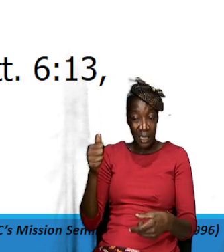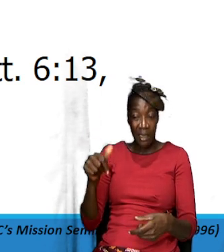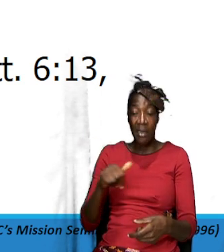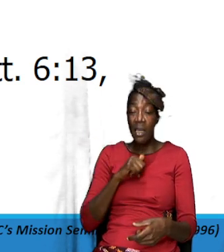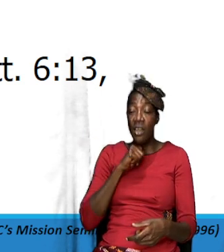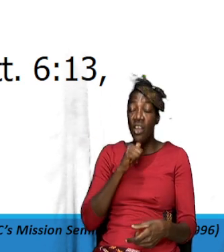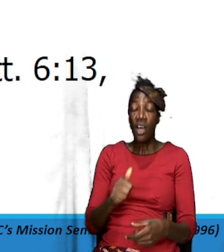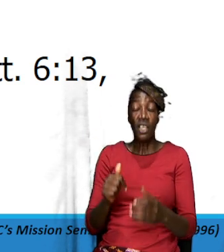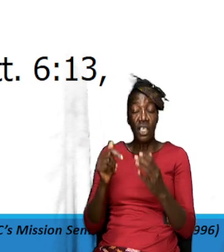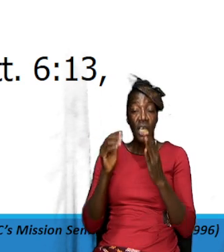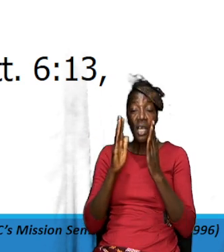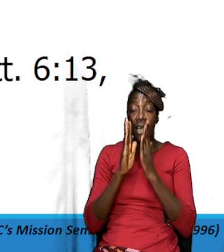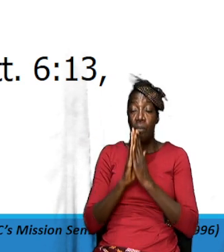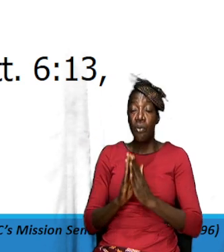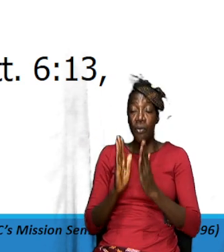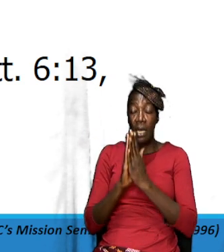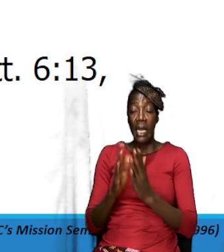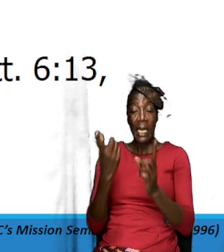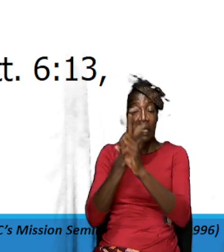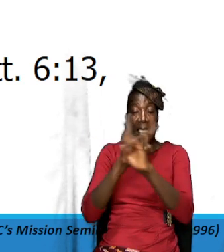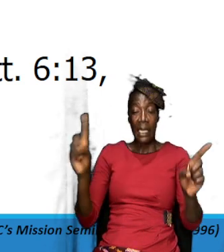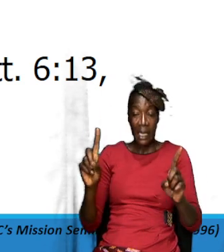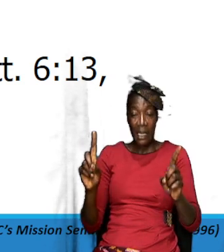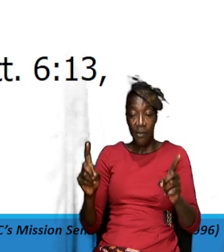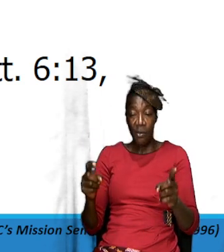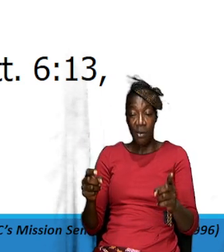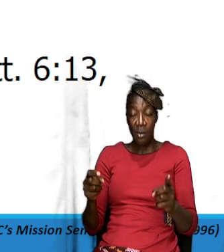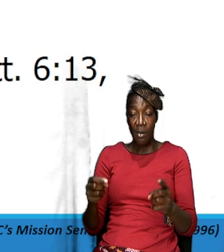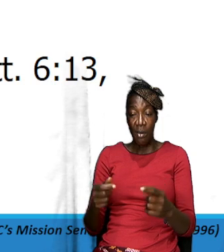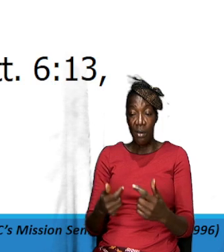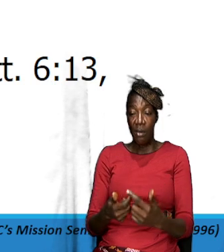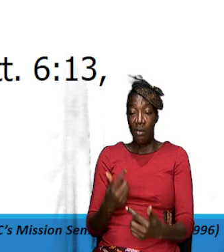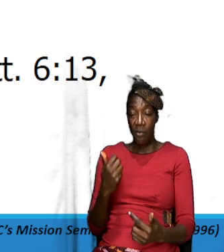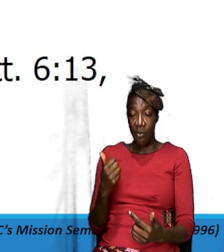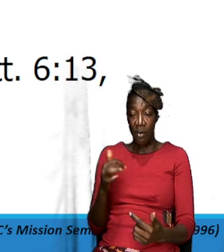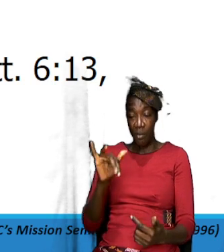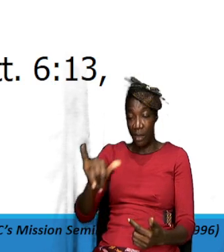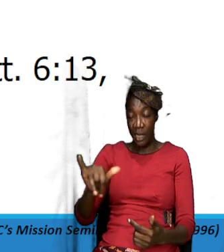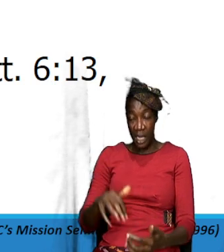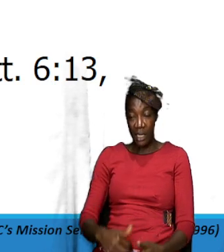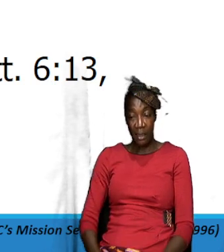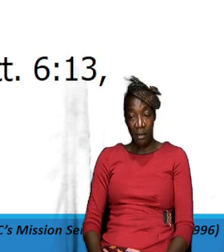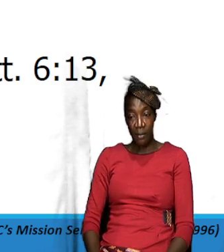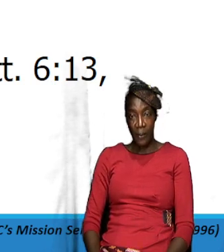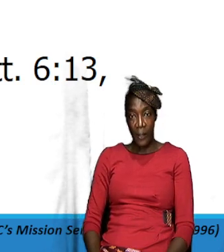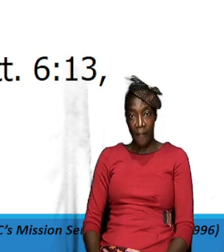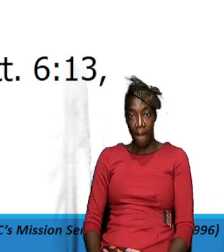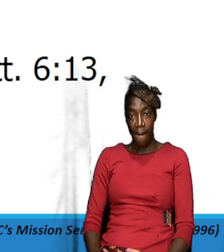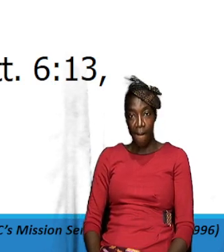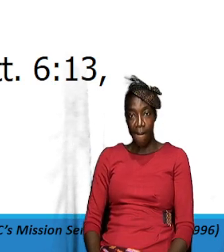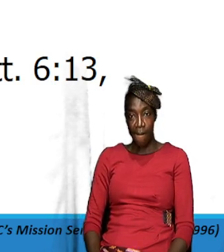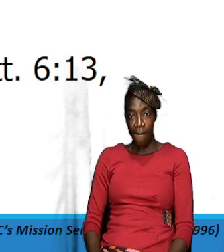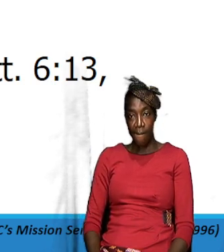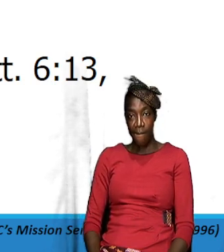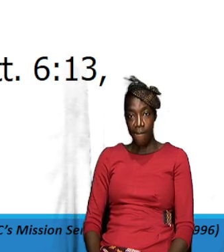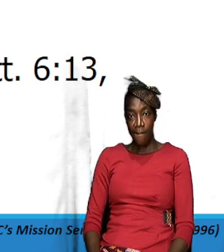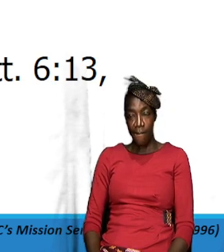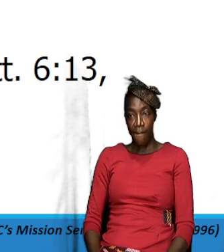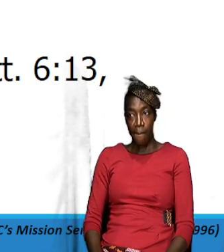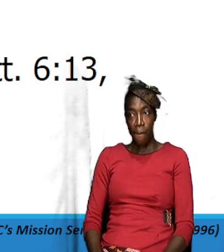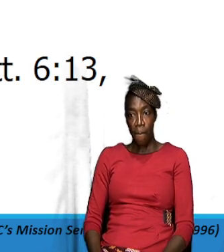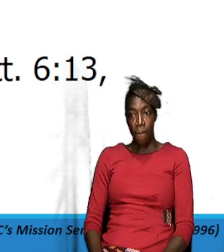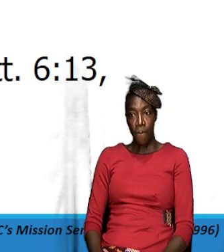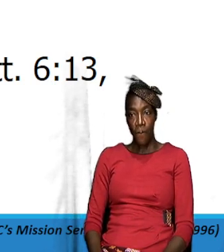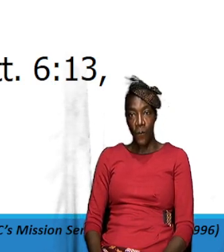pray deliver us from evil or ask God to deliver them okay so in a nutshell